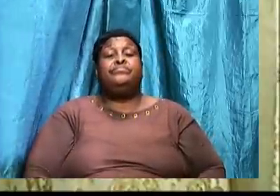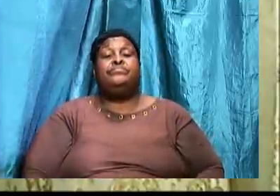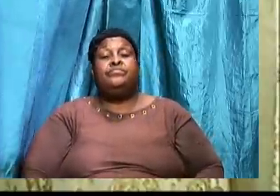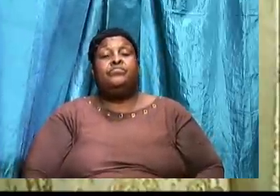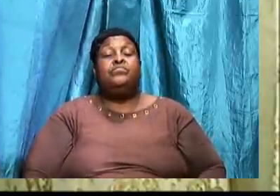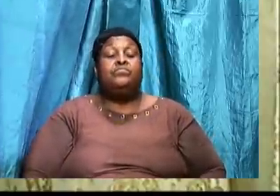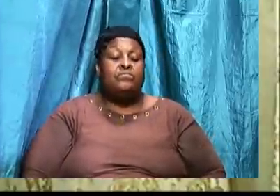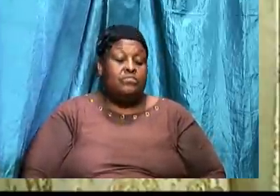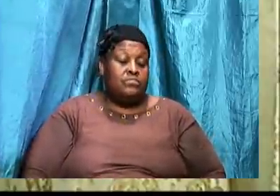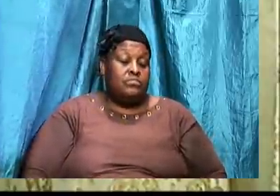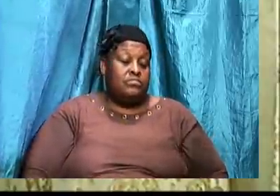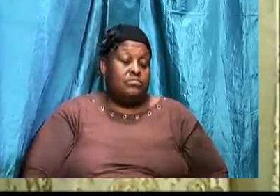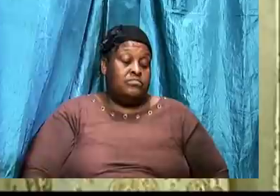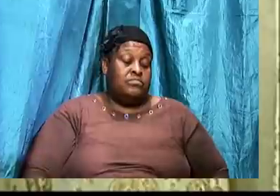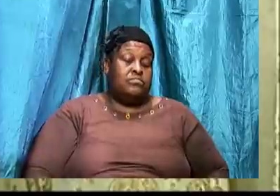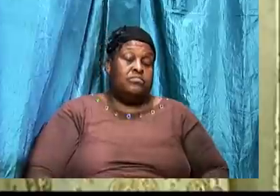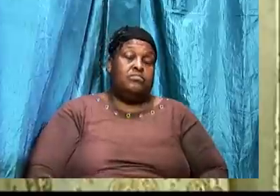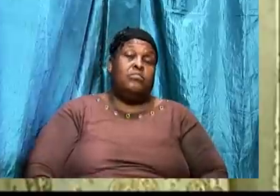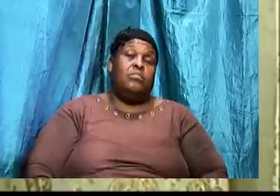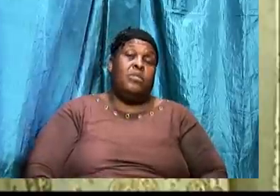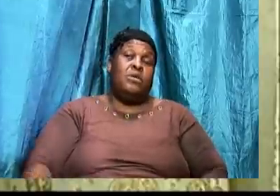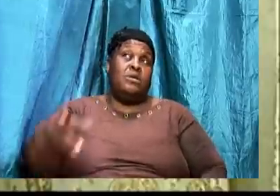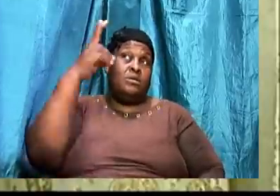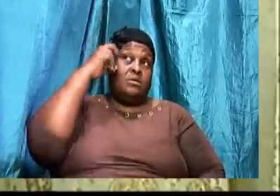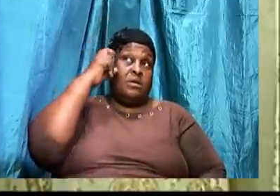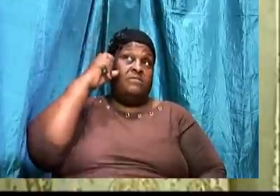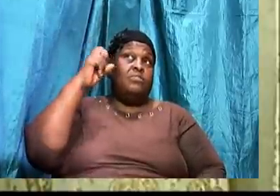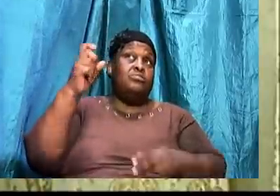Is. That he will tempt us.